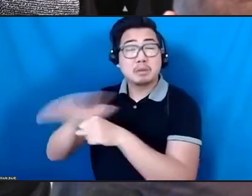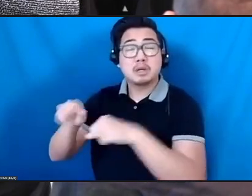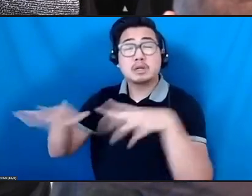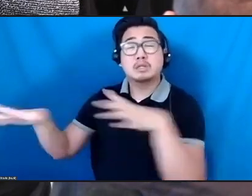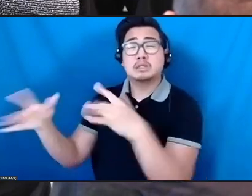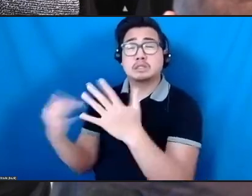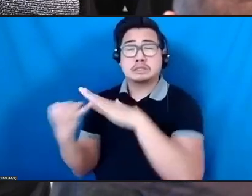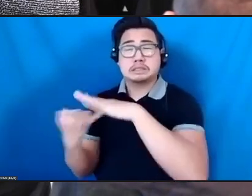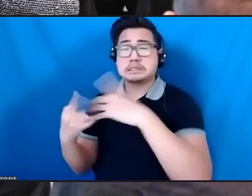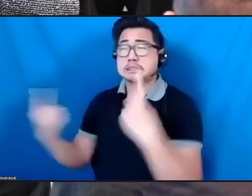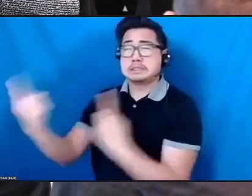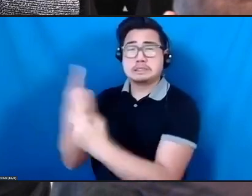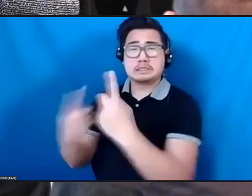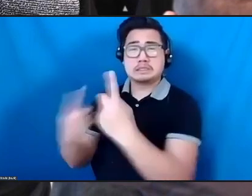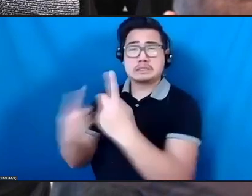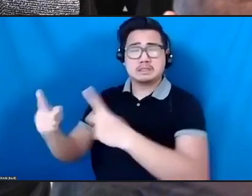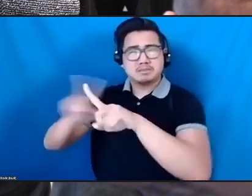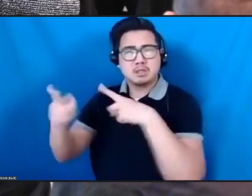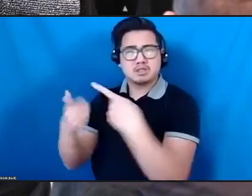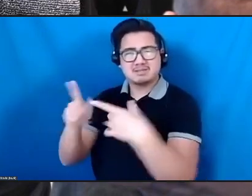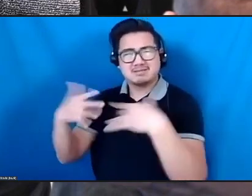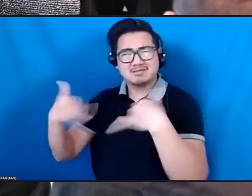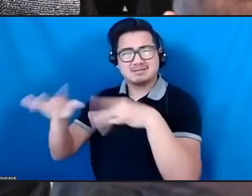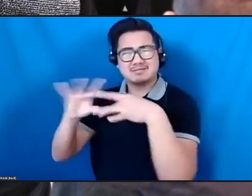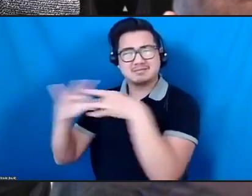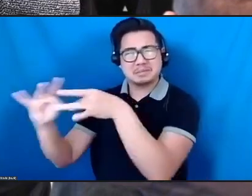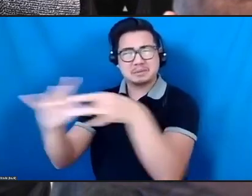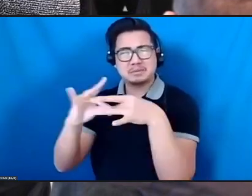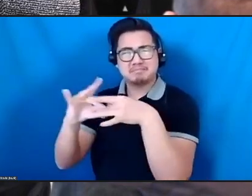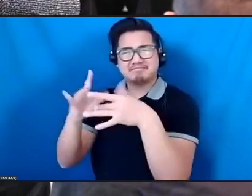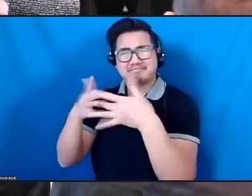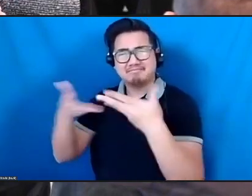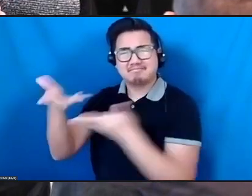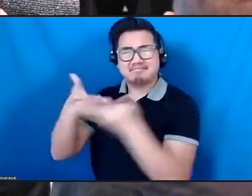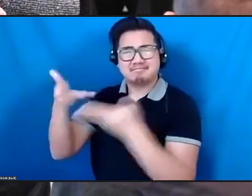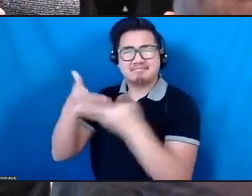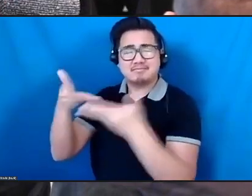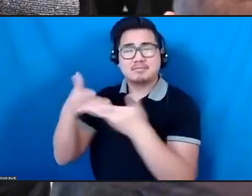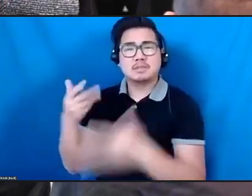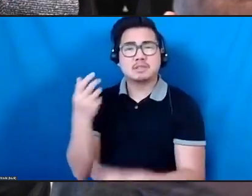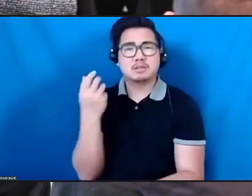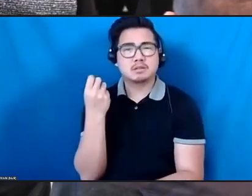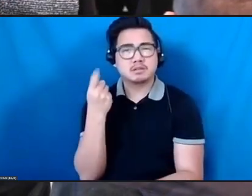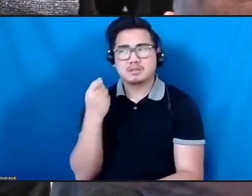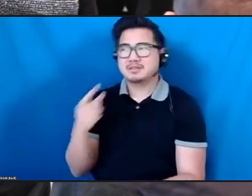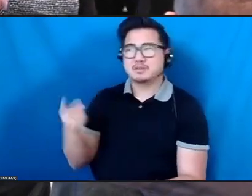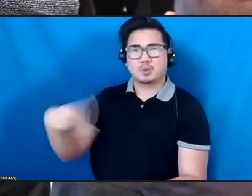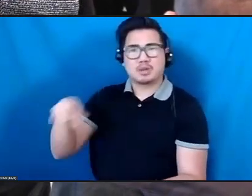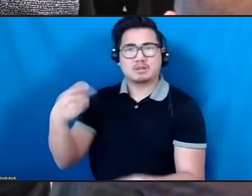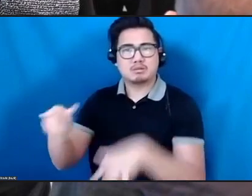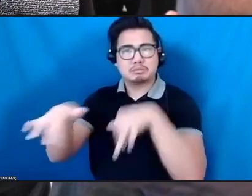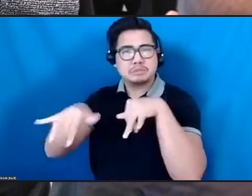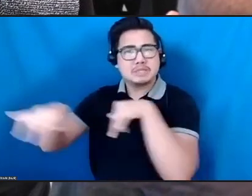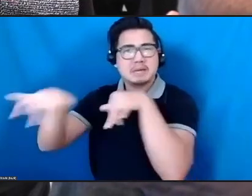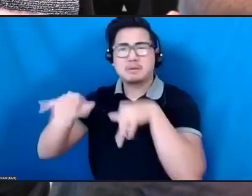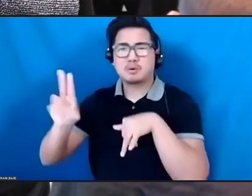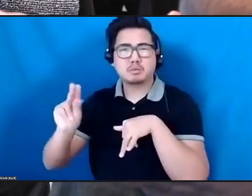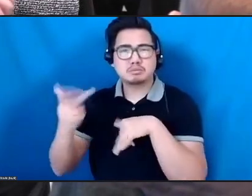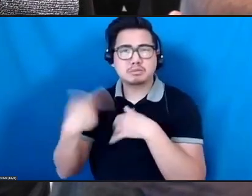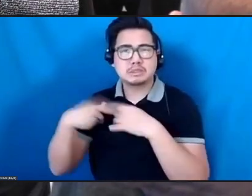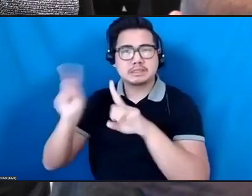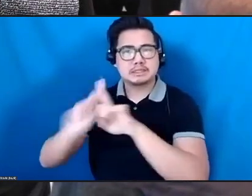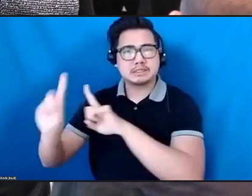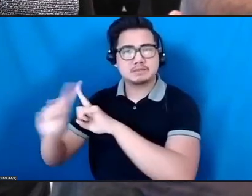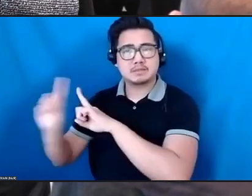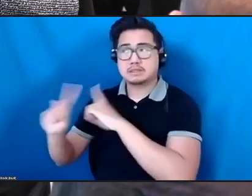of them are very unlikely combinations of people. We're not, it's not an industry driven model. And so I think I'm just coming